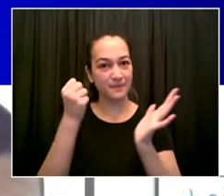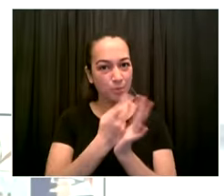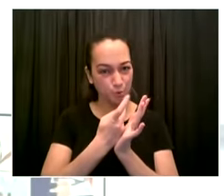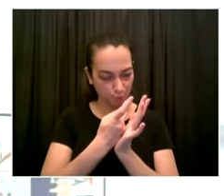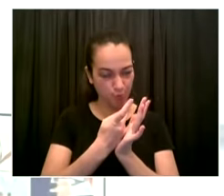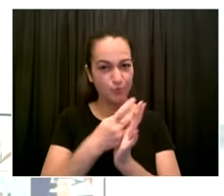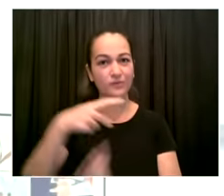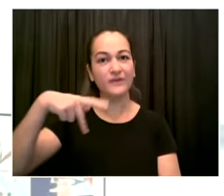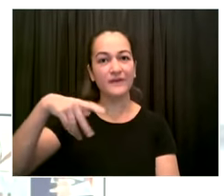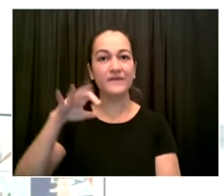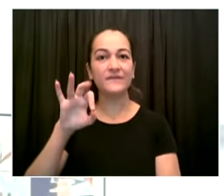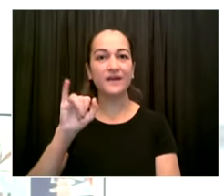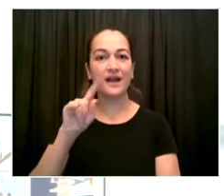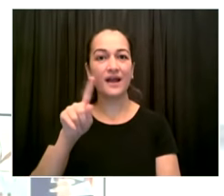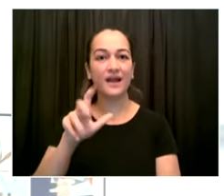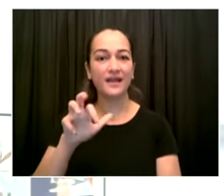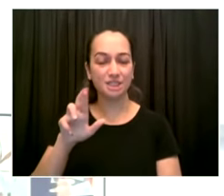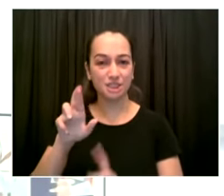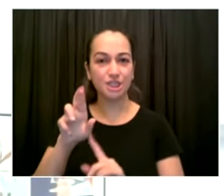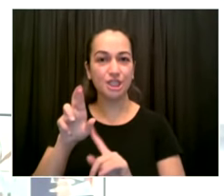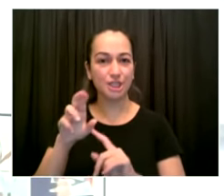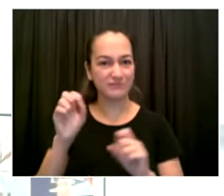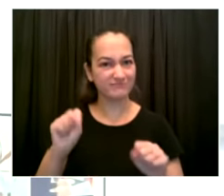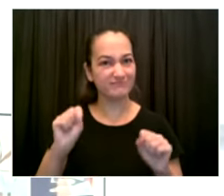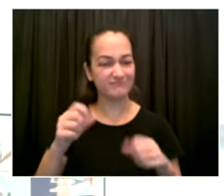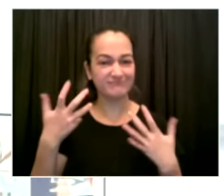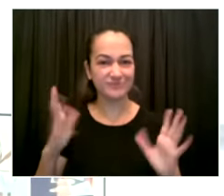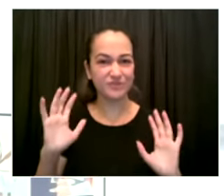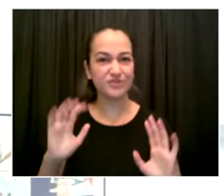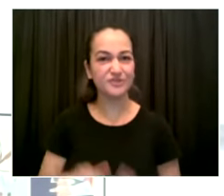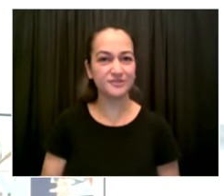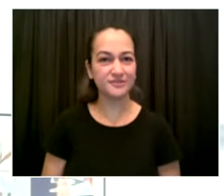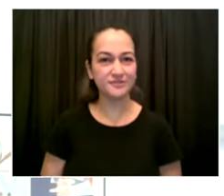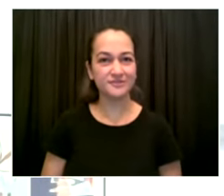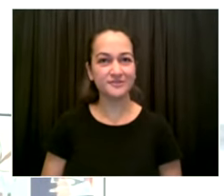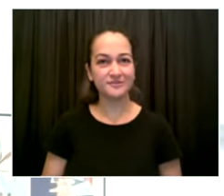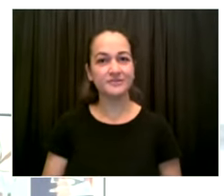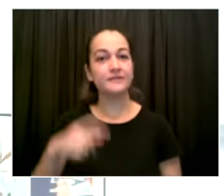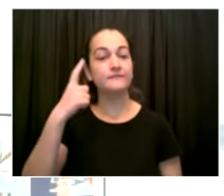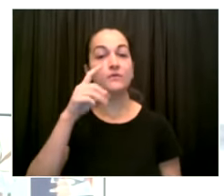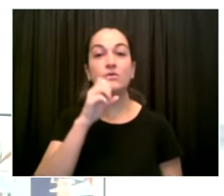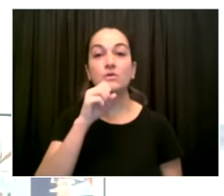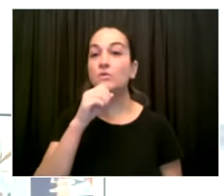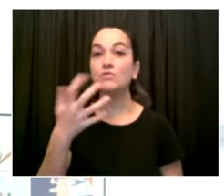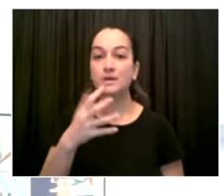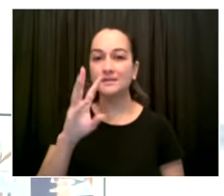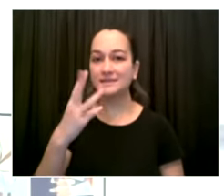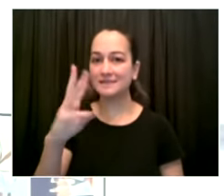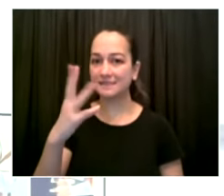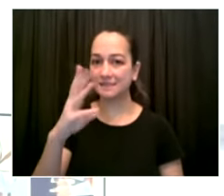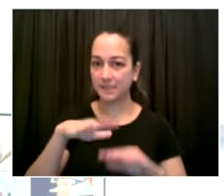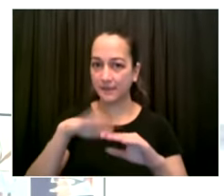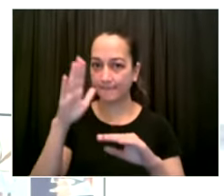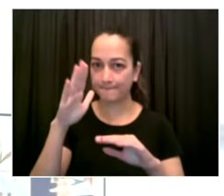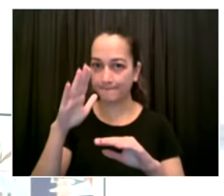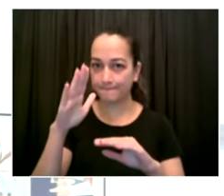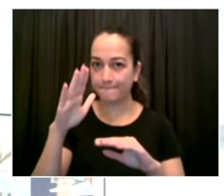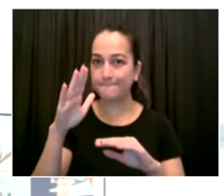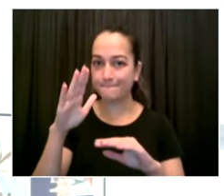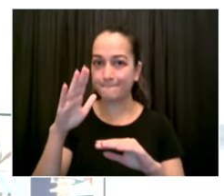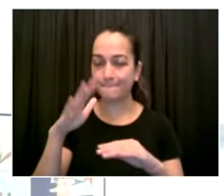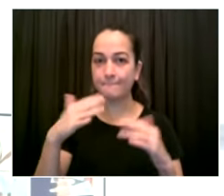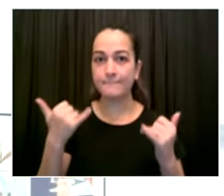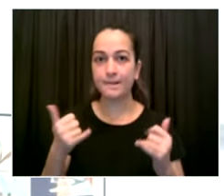or older i know the news has come as a relief to many new yorkers who needed that further vote of confidence